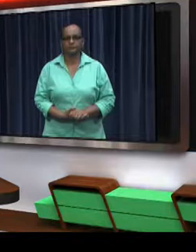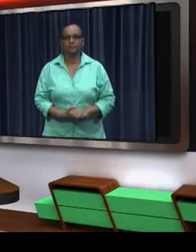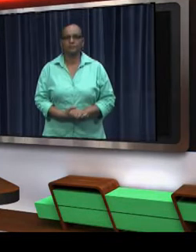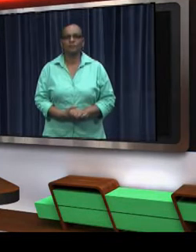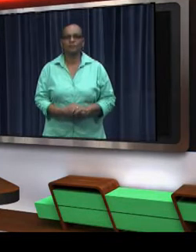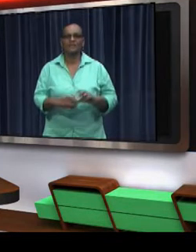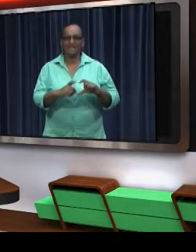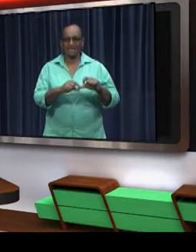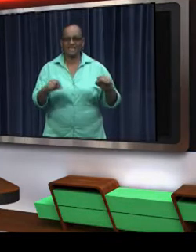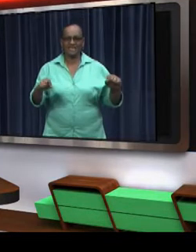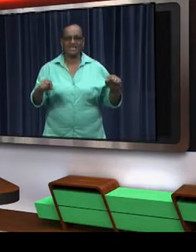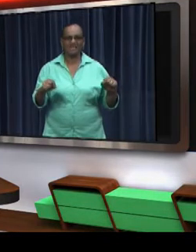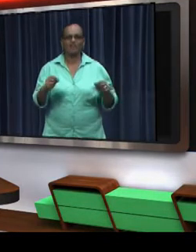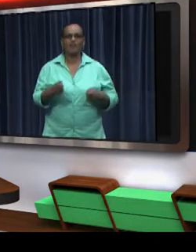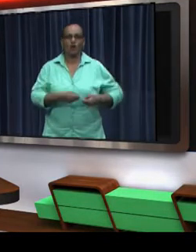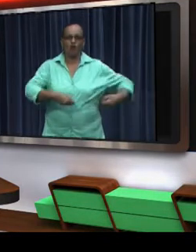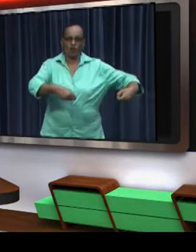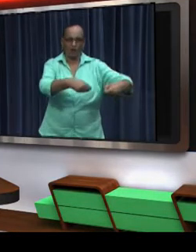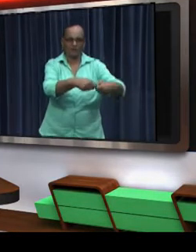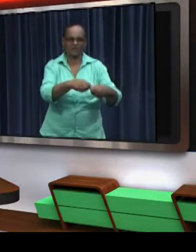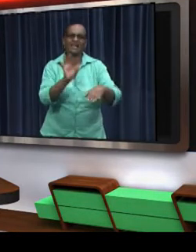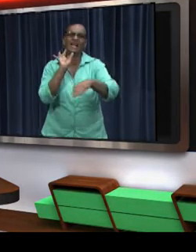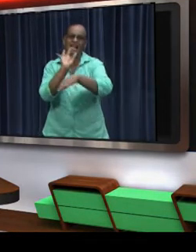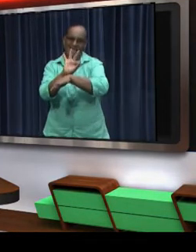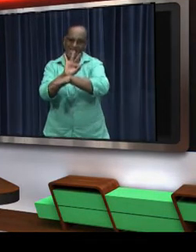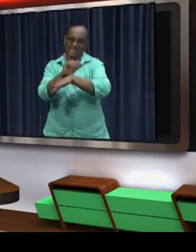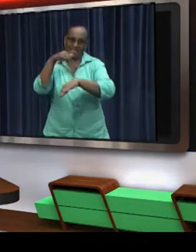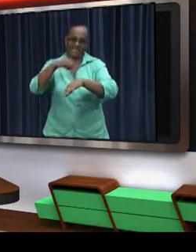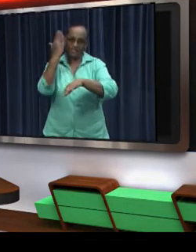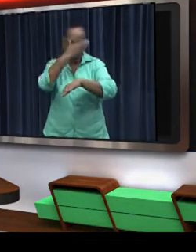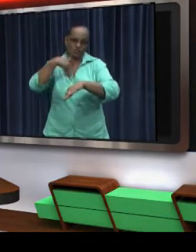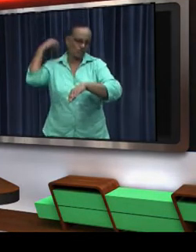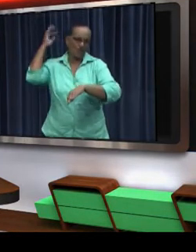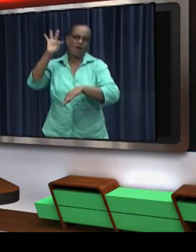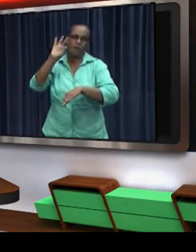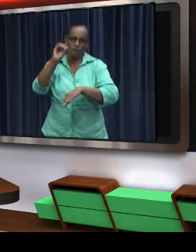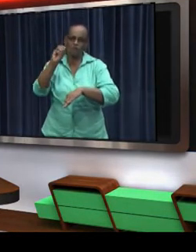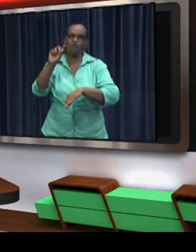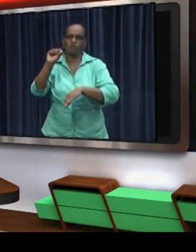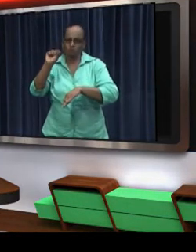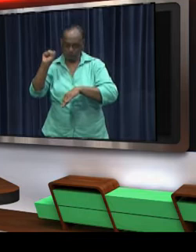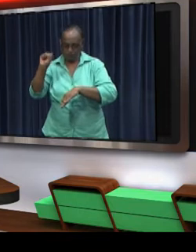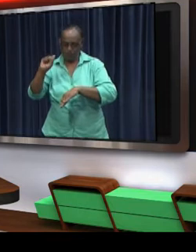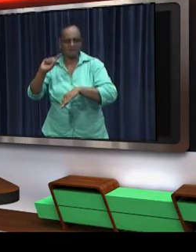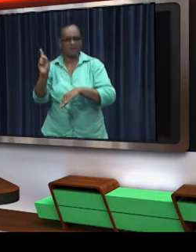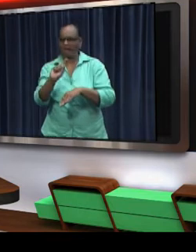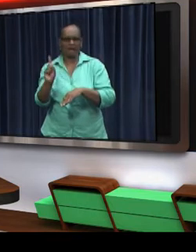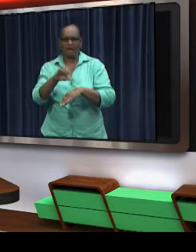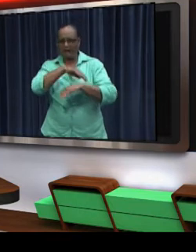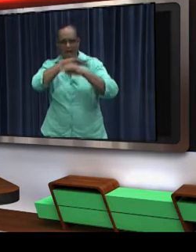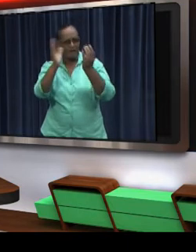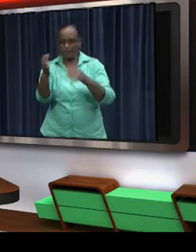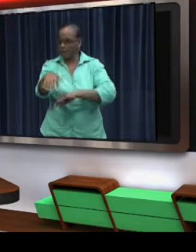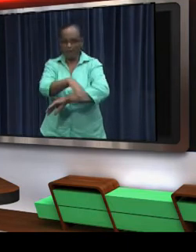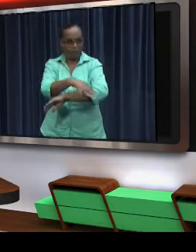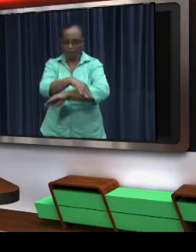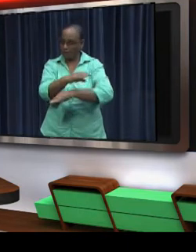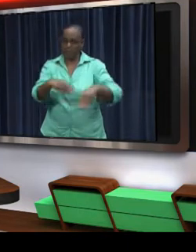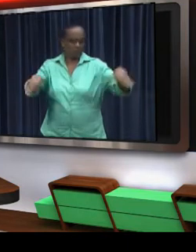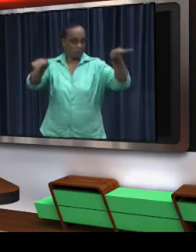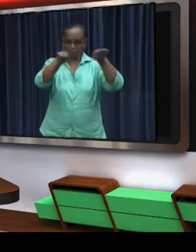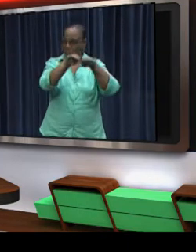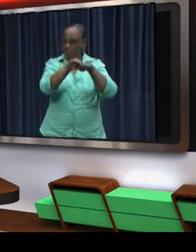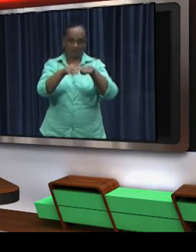Members of the Teachers Union Federation Falls are not happy with the agreement that their president,